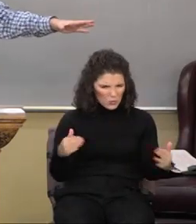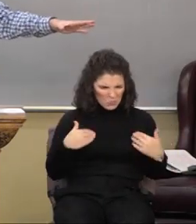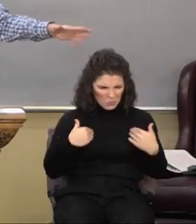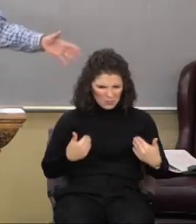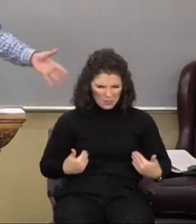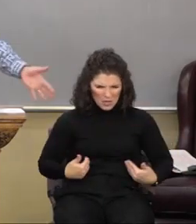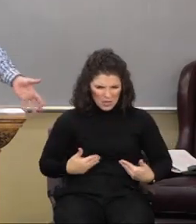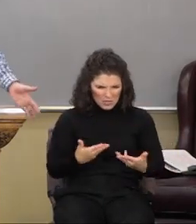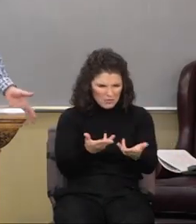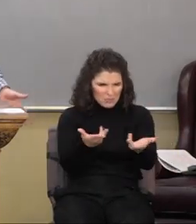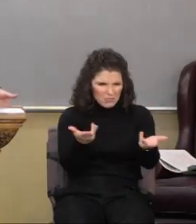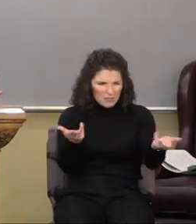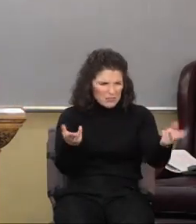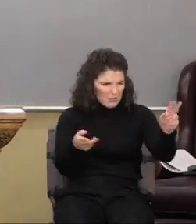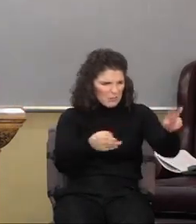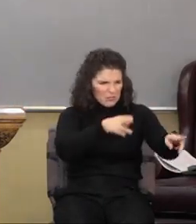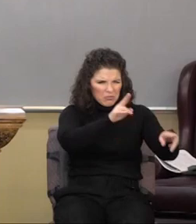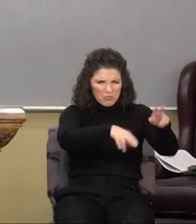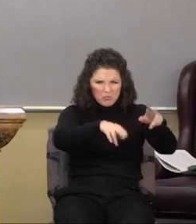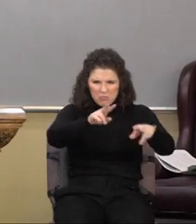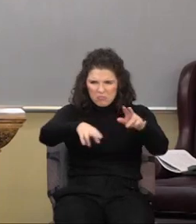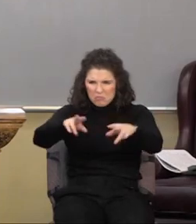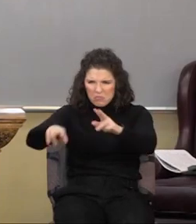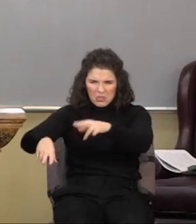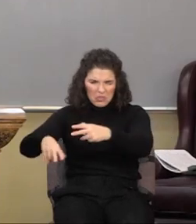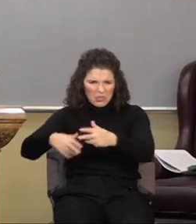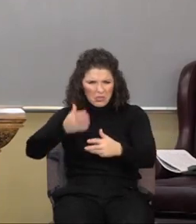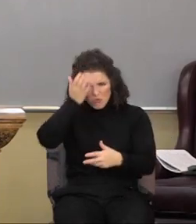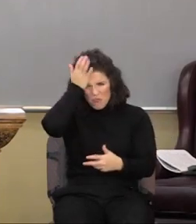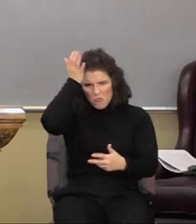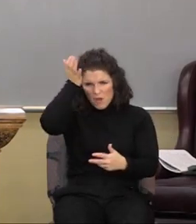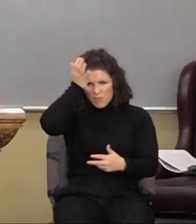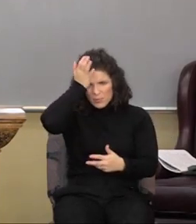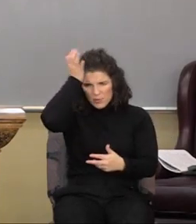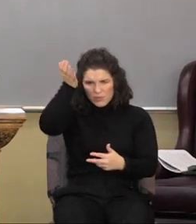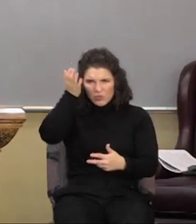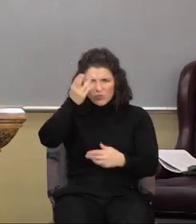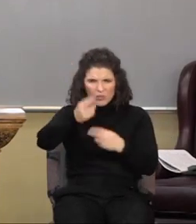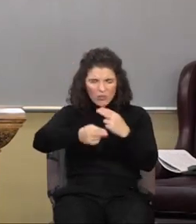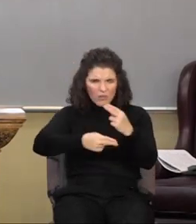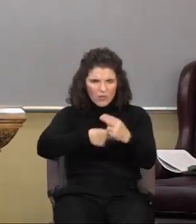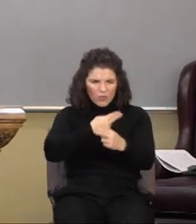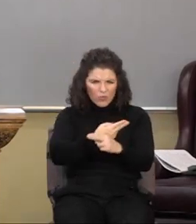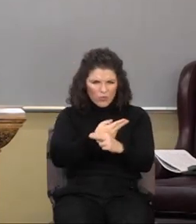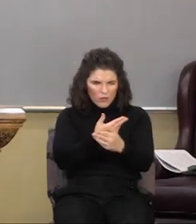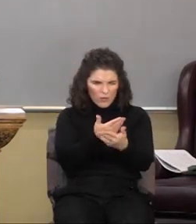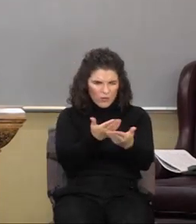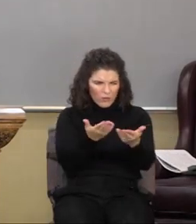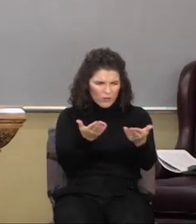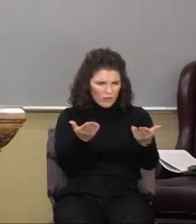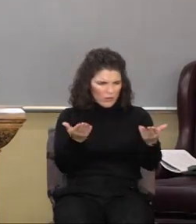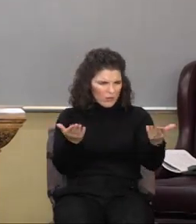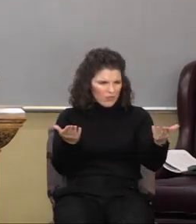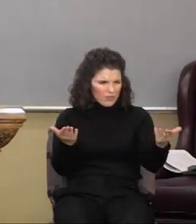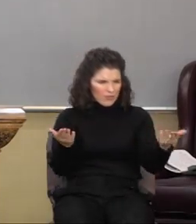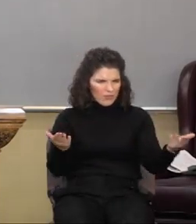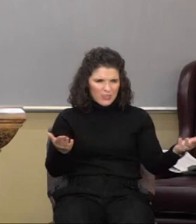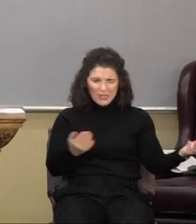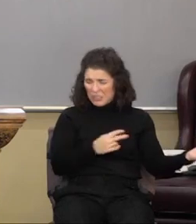We're literally the rubbish of the universe. I mean, consigned to Satan,